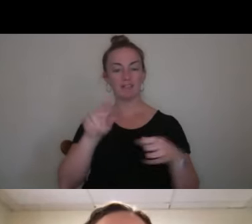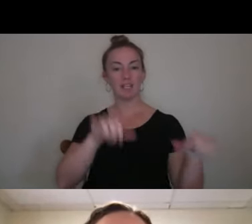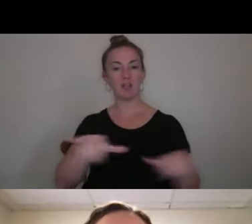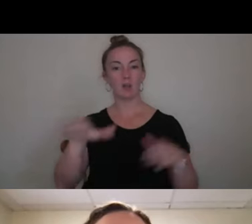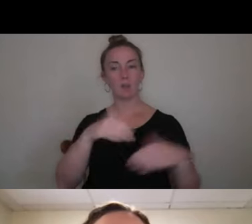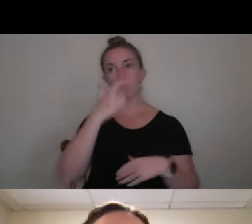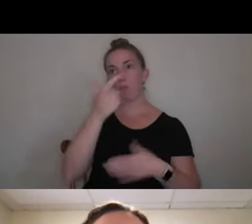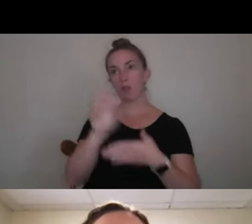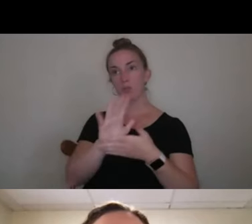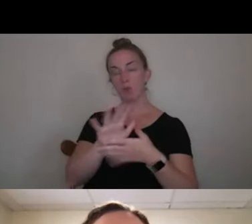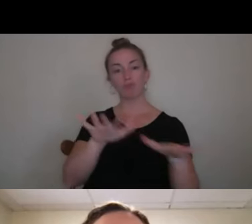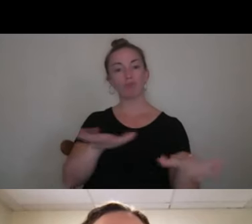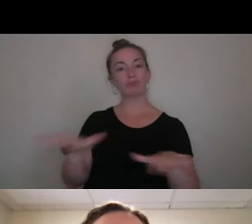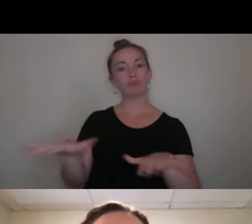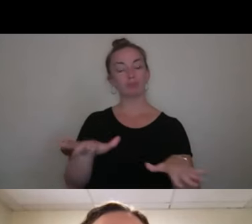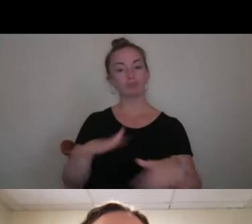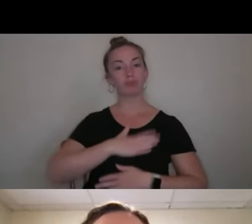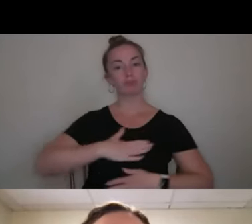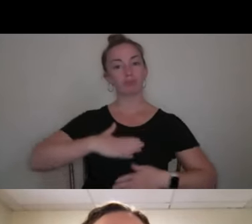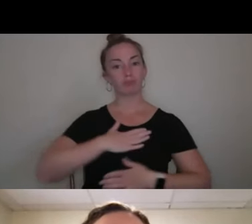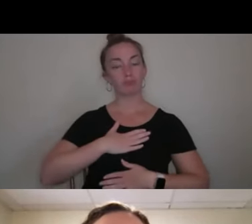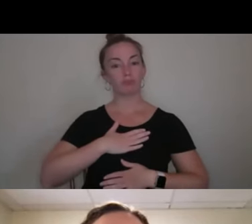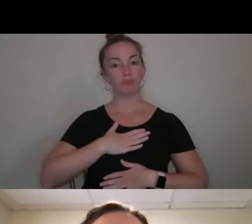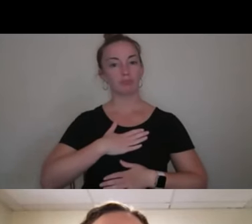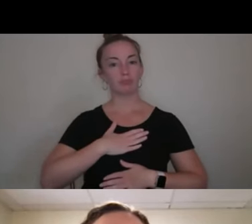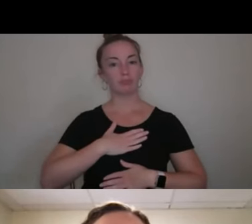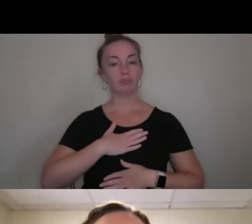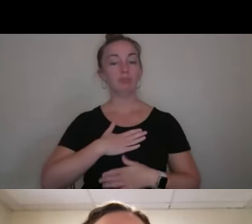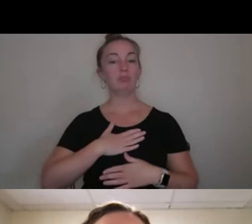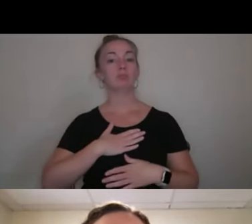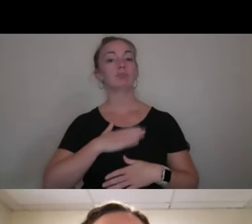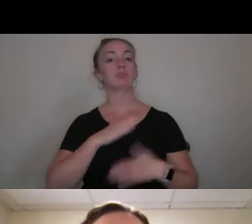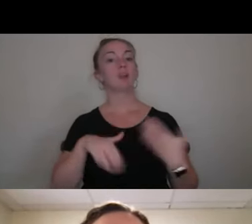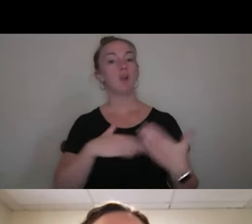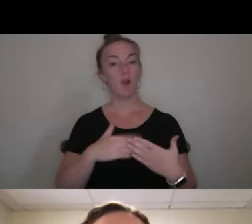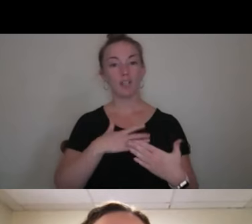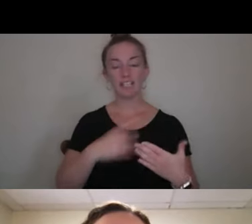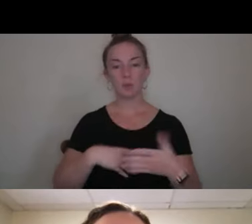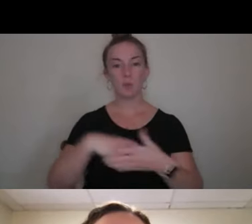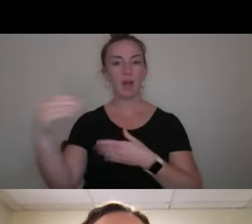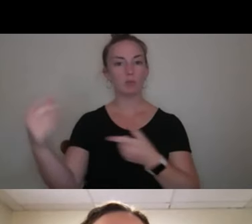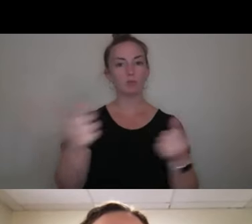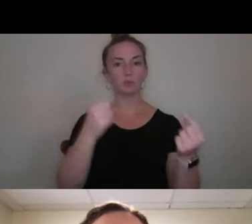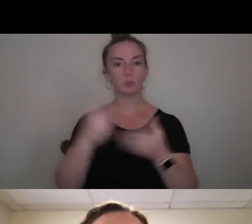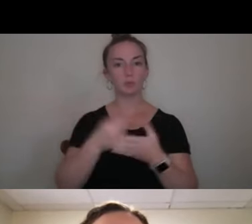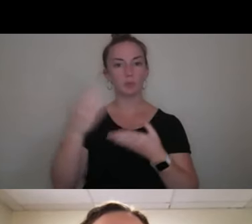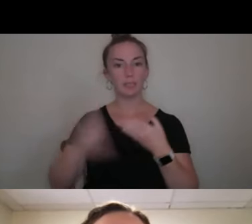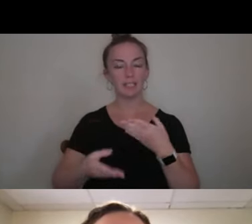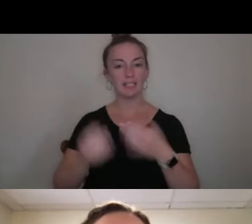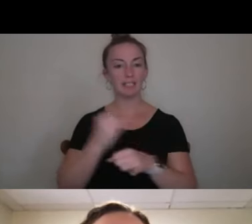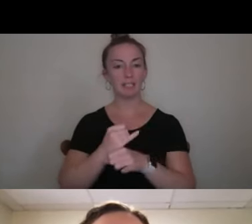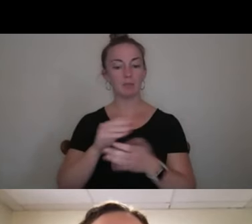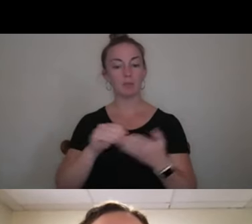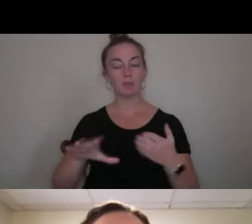having a good time. But all of them like to go out and sort of have a good time on campus. There's always things to do on the weekends. Our student activities